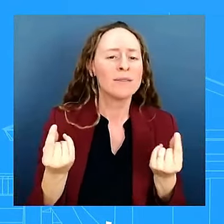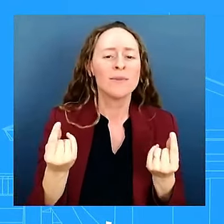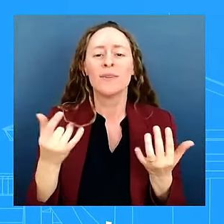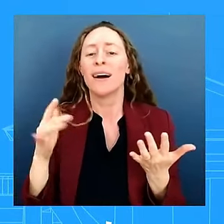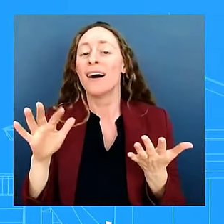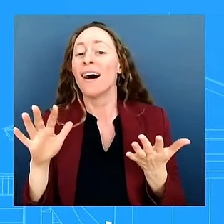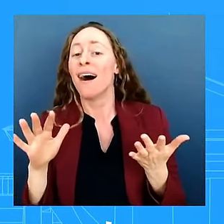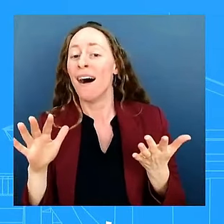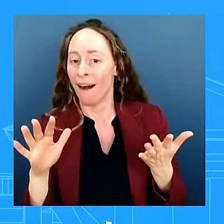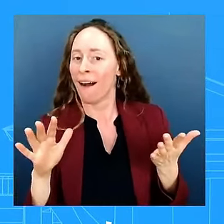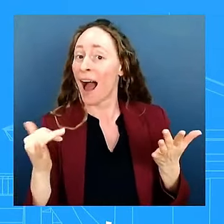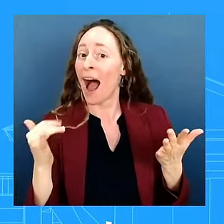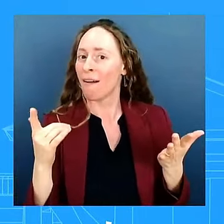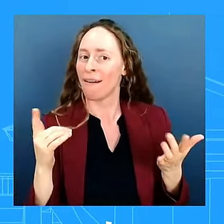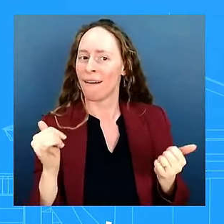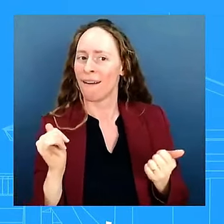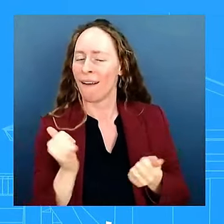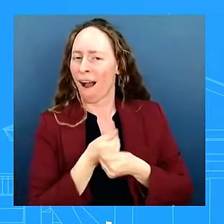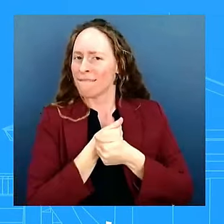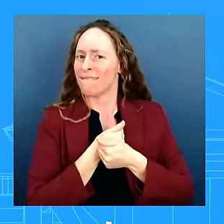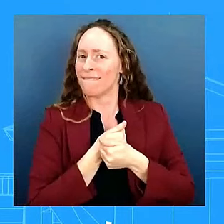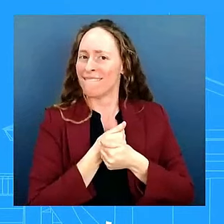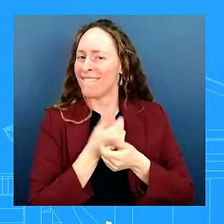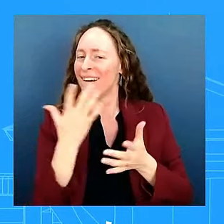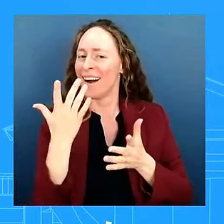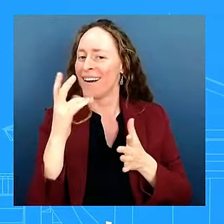oh i didn't know how i was going to deliver that one